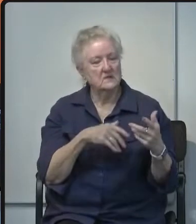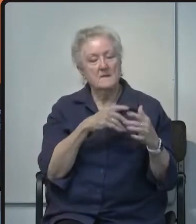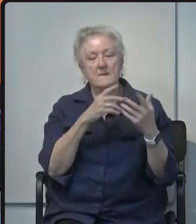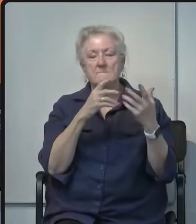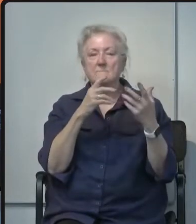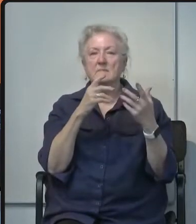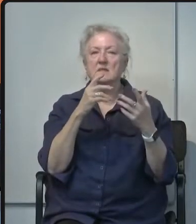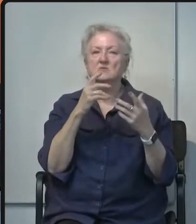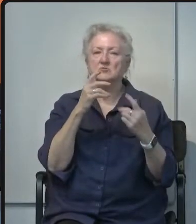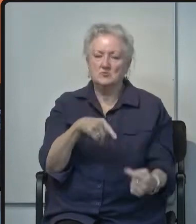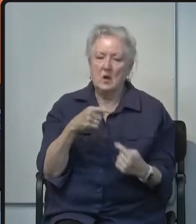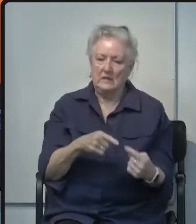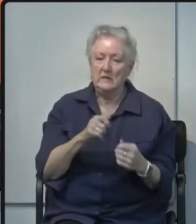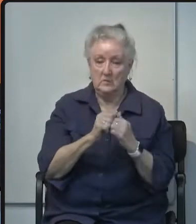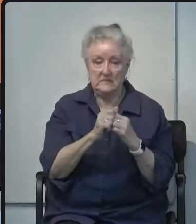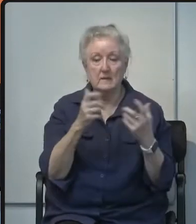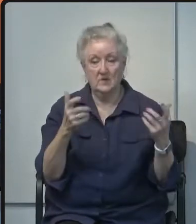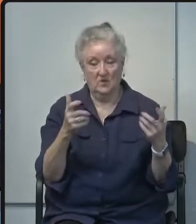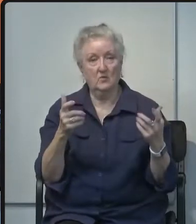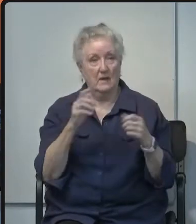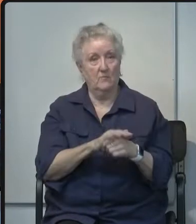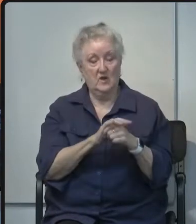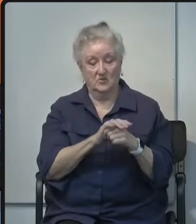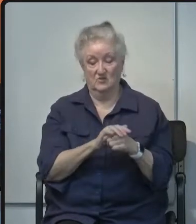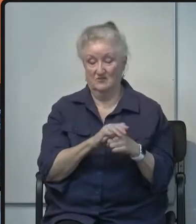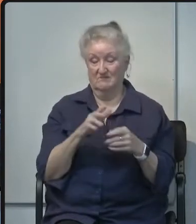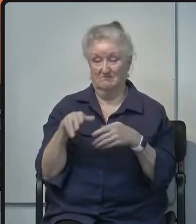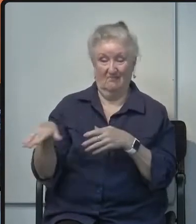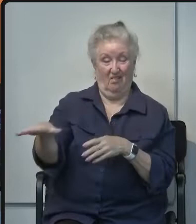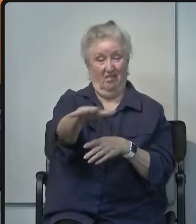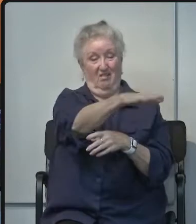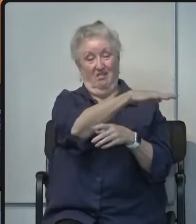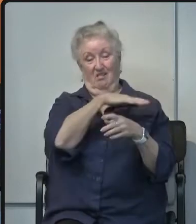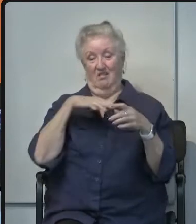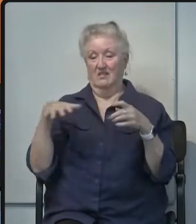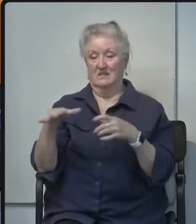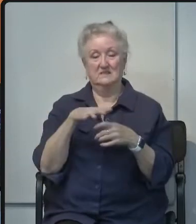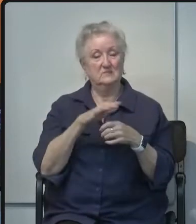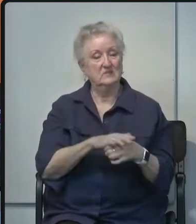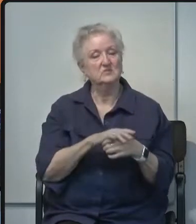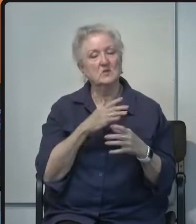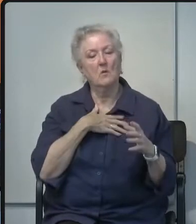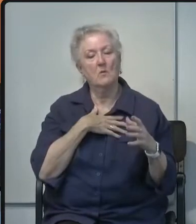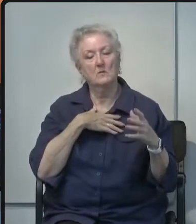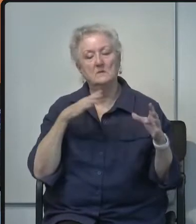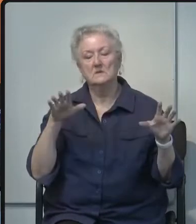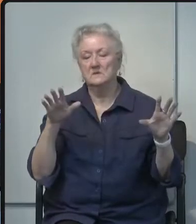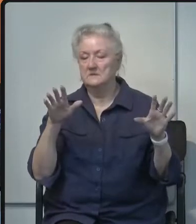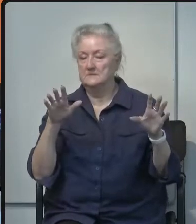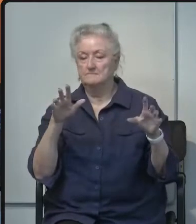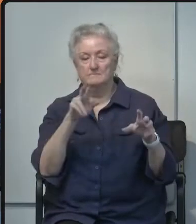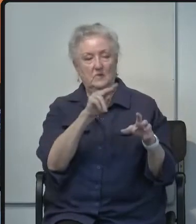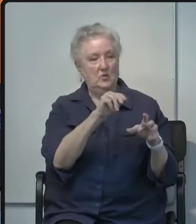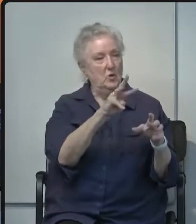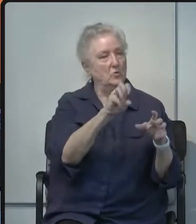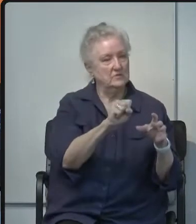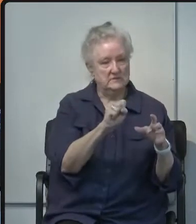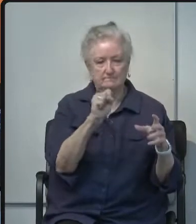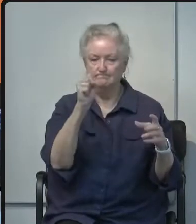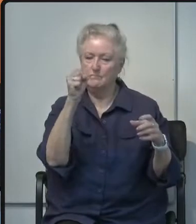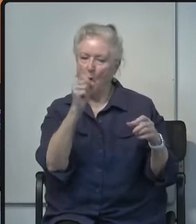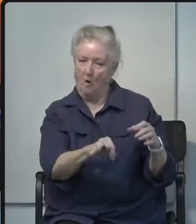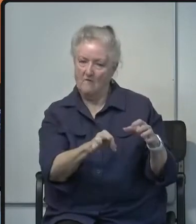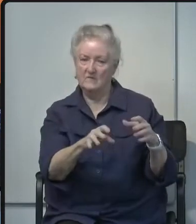struggling with some of the greatest stressors of our time so taking breaks from the news and this is very important